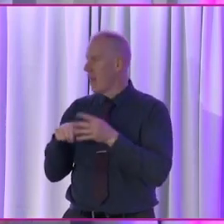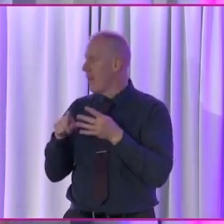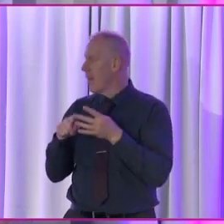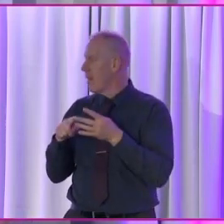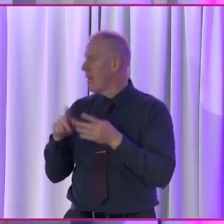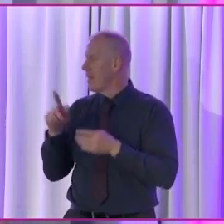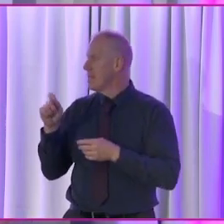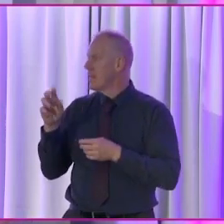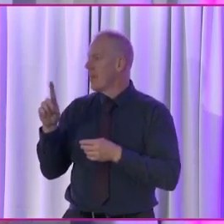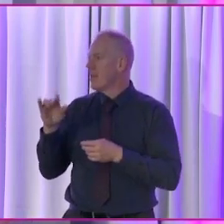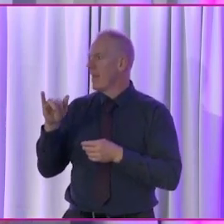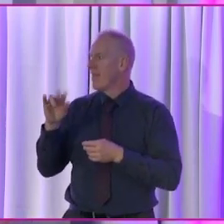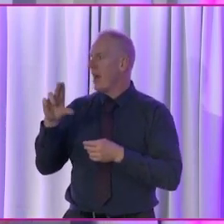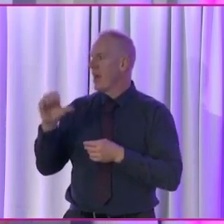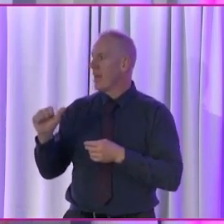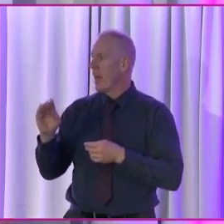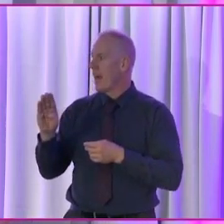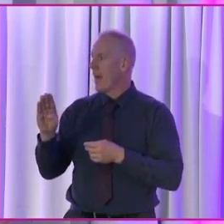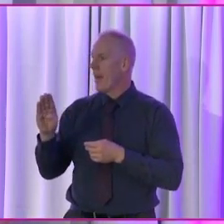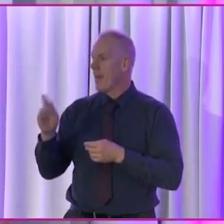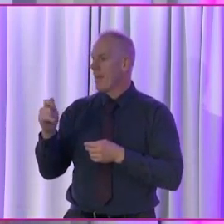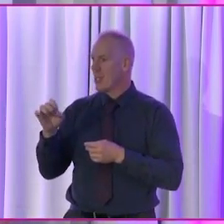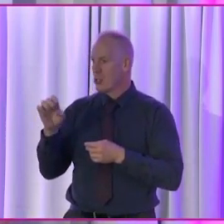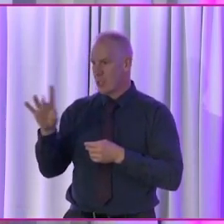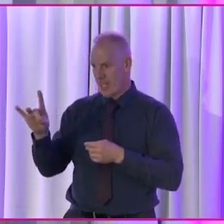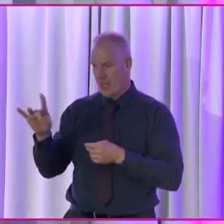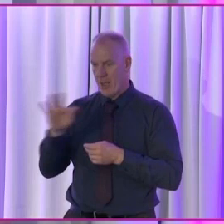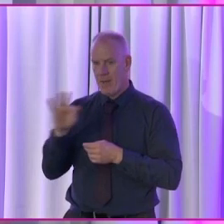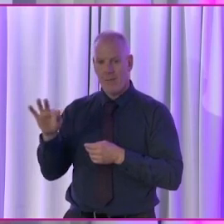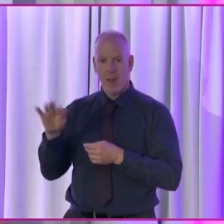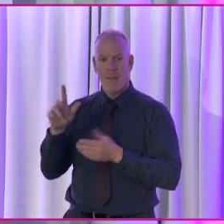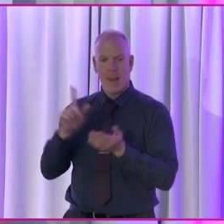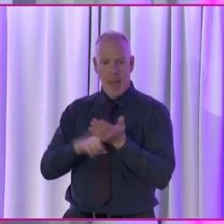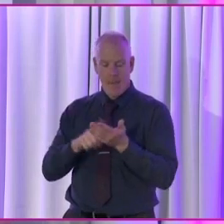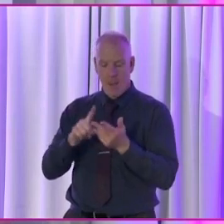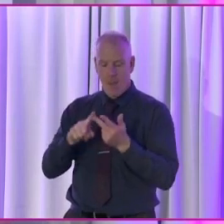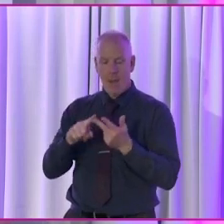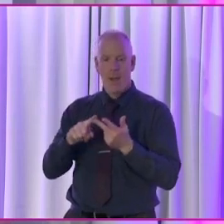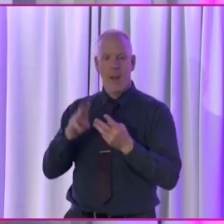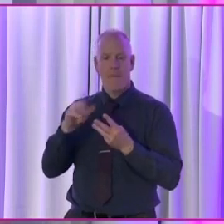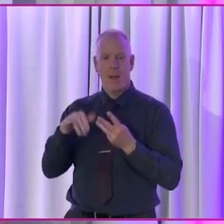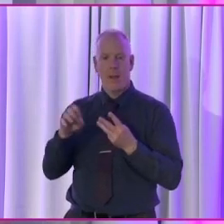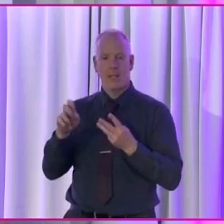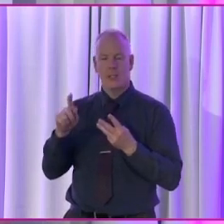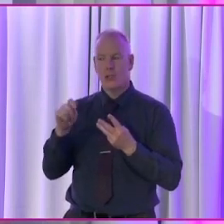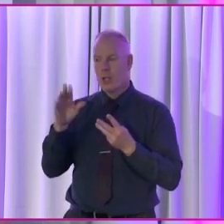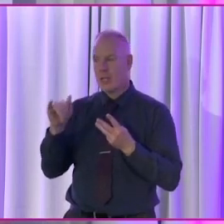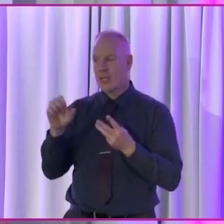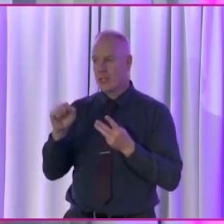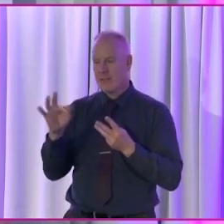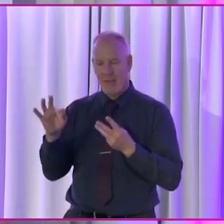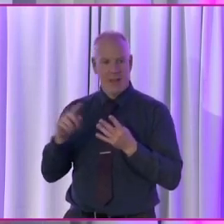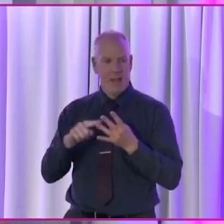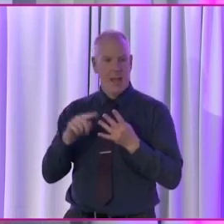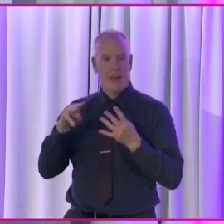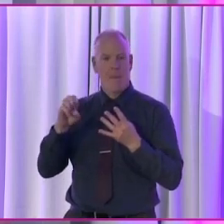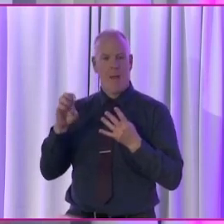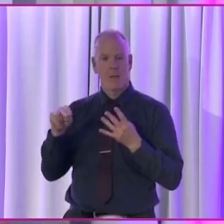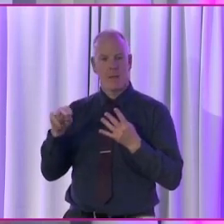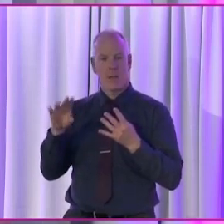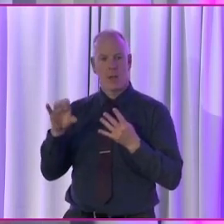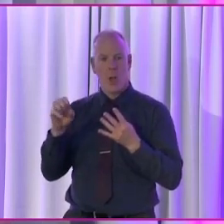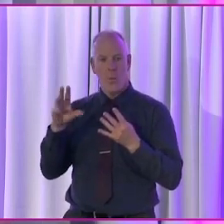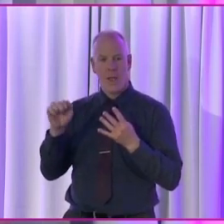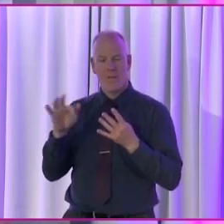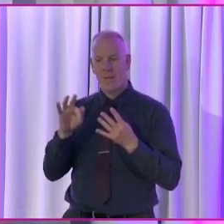Deputy Ivana Bacic of the Labour Party, Deputy Pauline Tully of Sinn Féin and Senator Martin Conway of Fine Gael. So